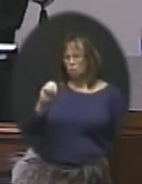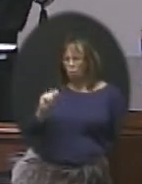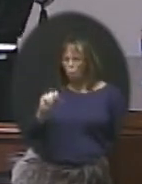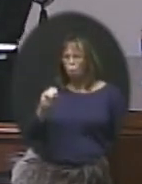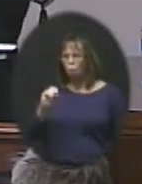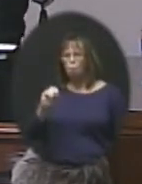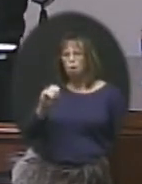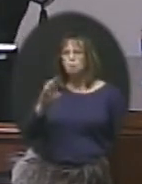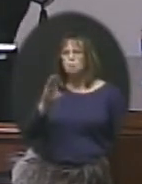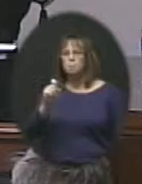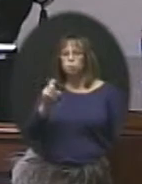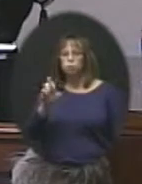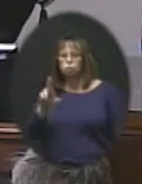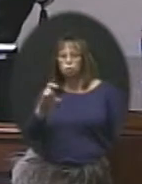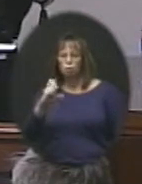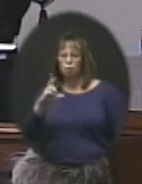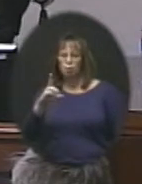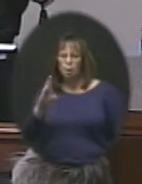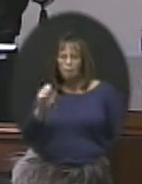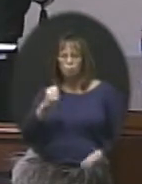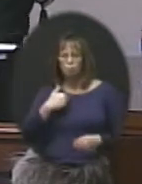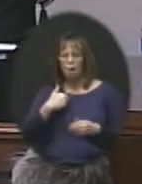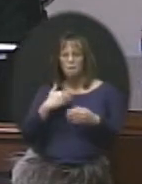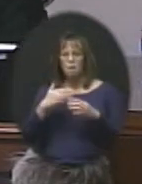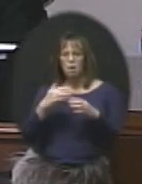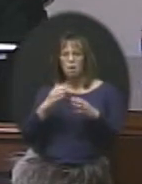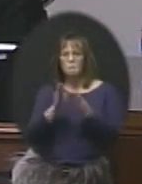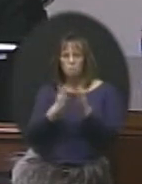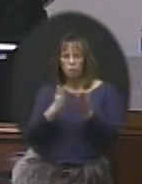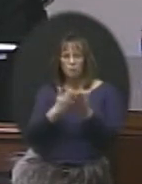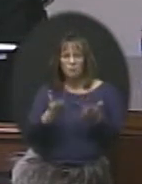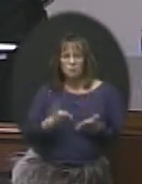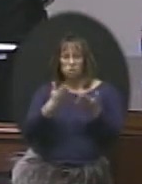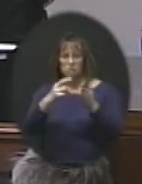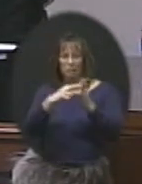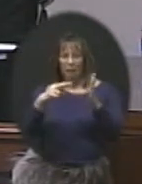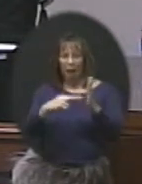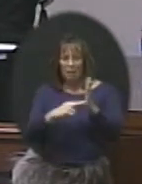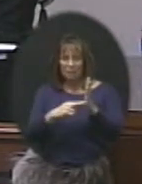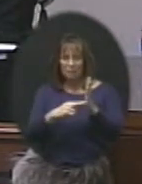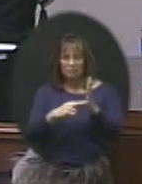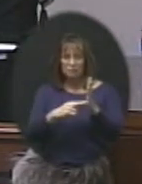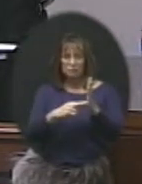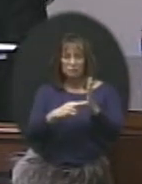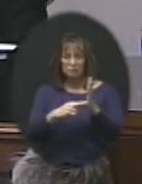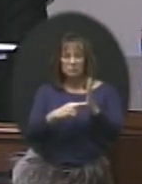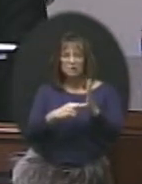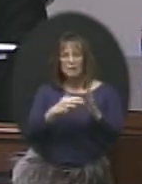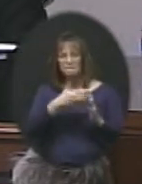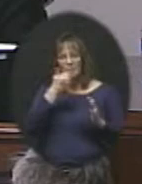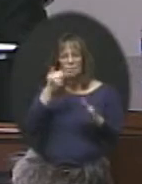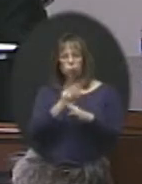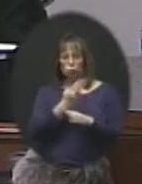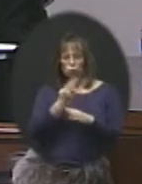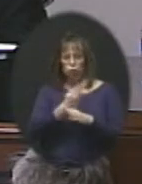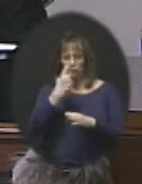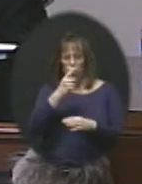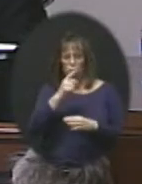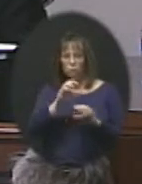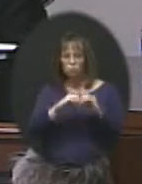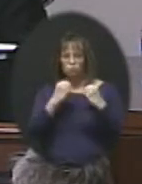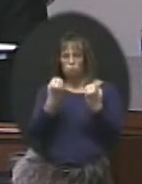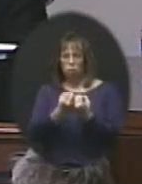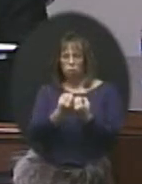clubs. We've put together a booklet of suggested guidelines and sort of best practices for those